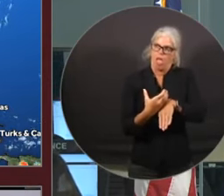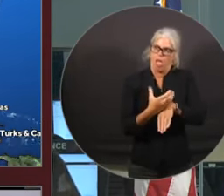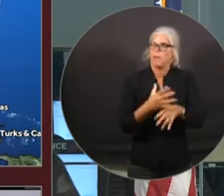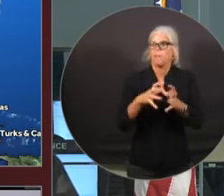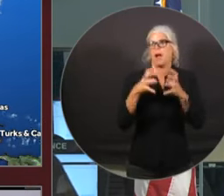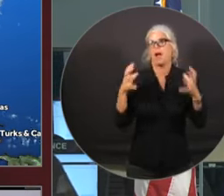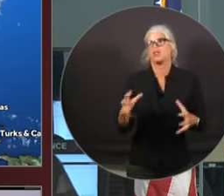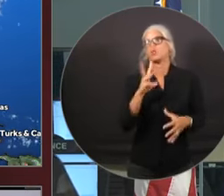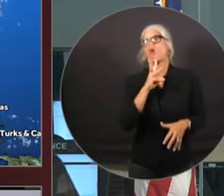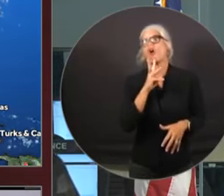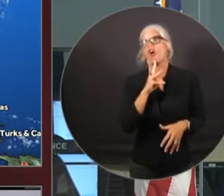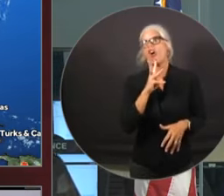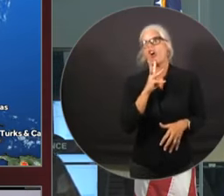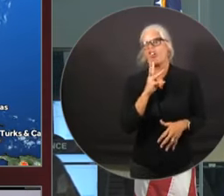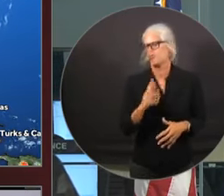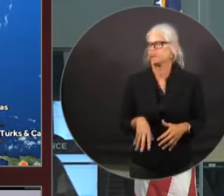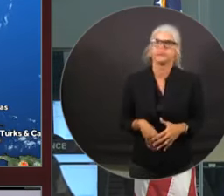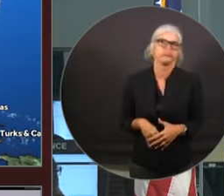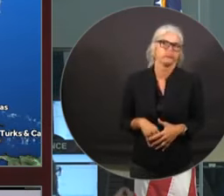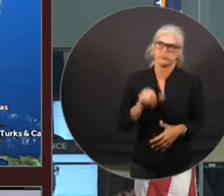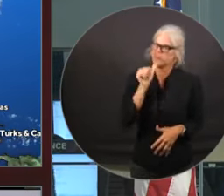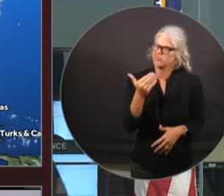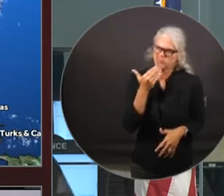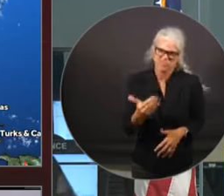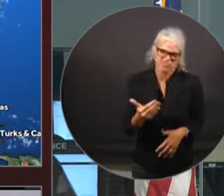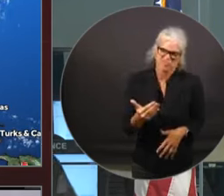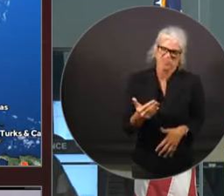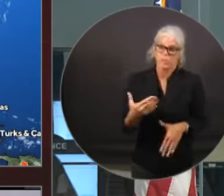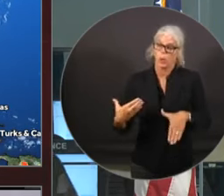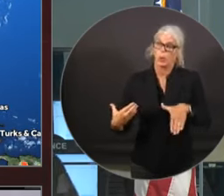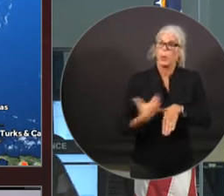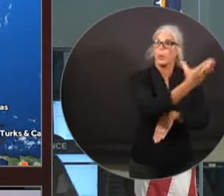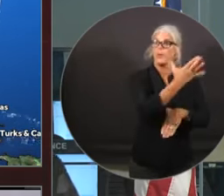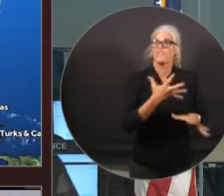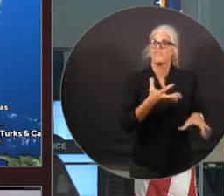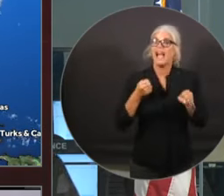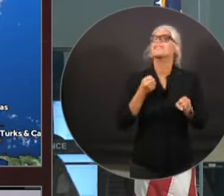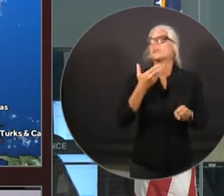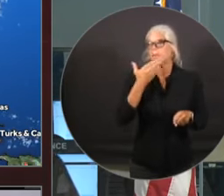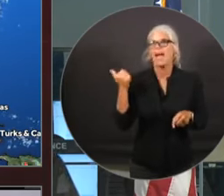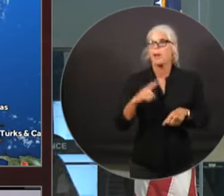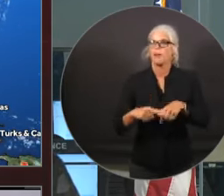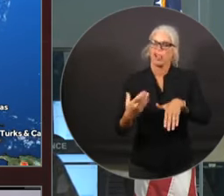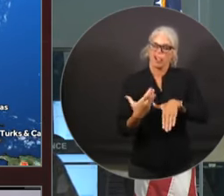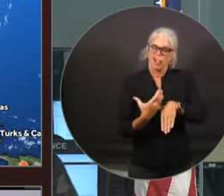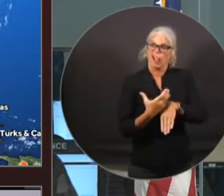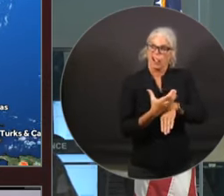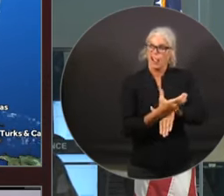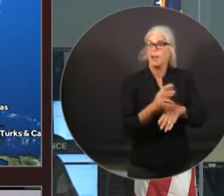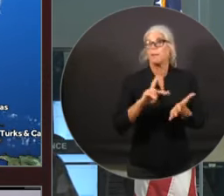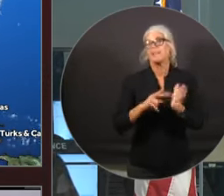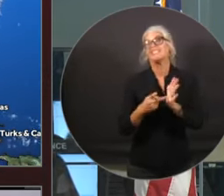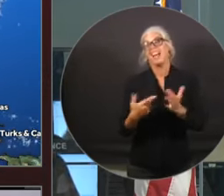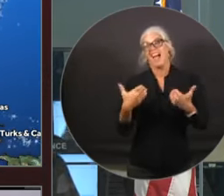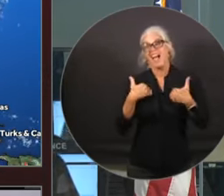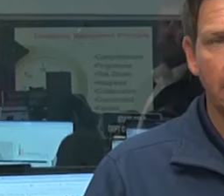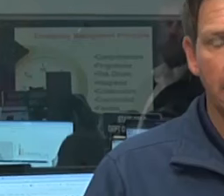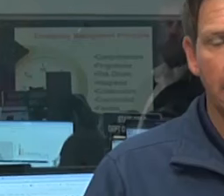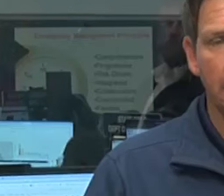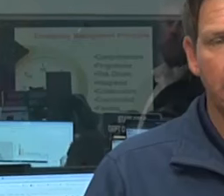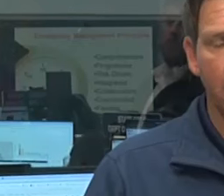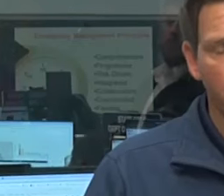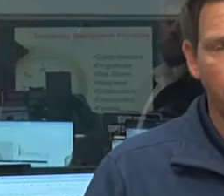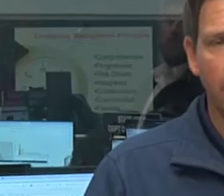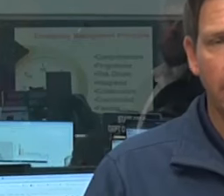so it's going to be wet. We're going to have a lot of inundation that is going to present hazards and it's going to present challenges. But we will respond